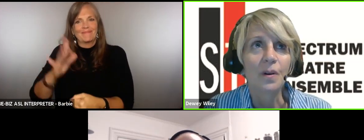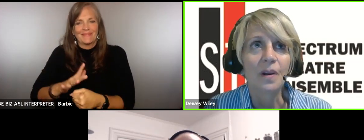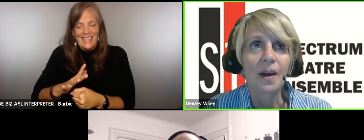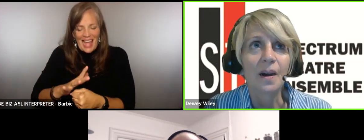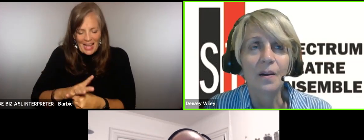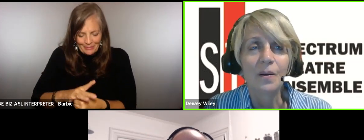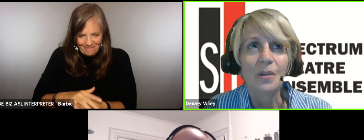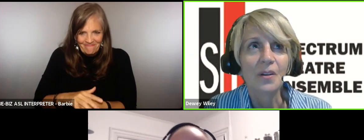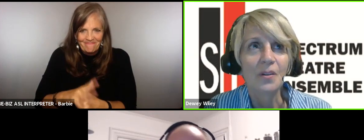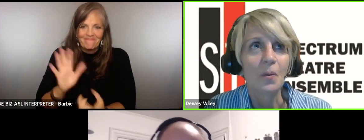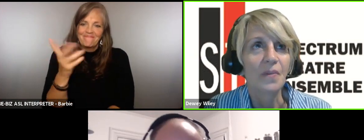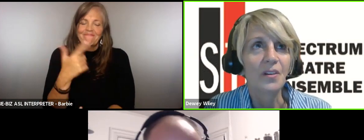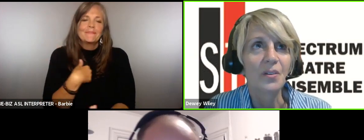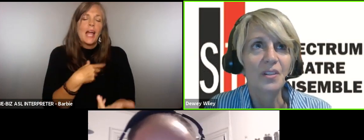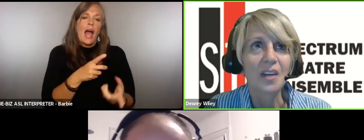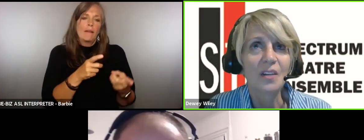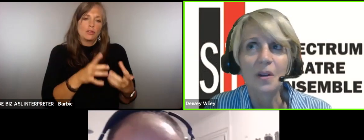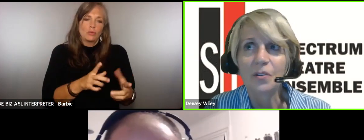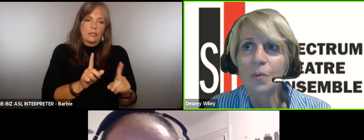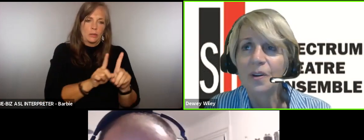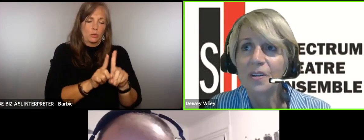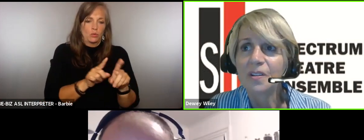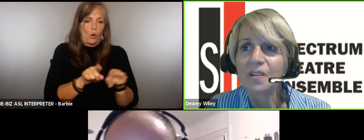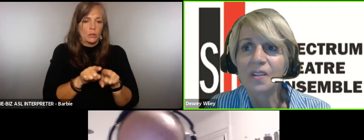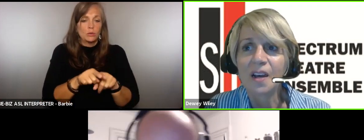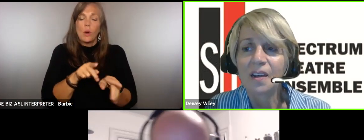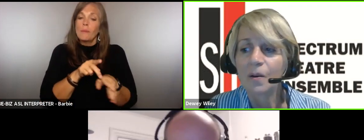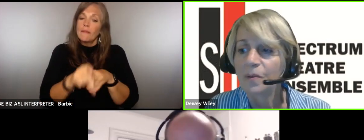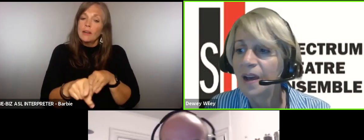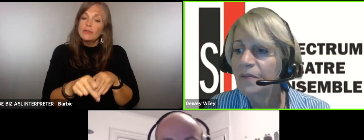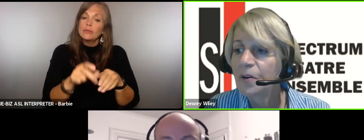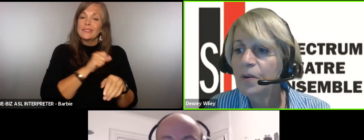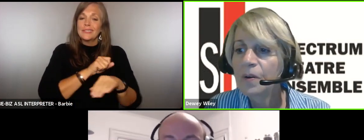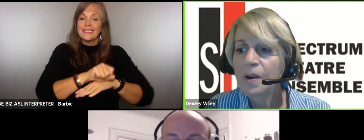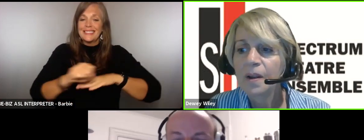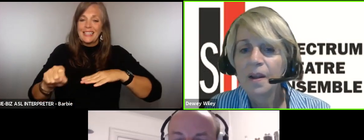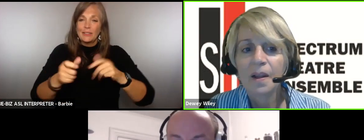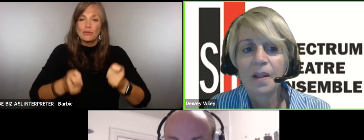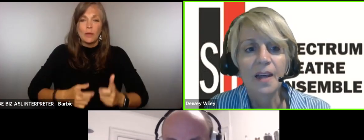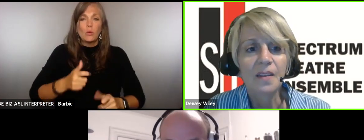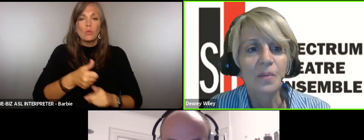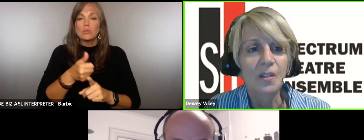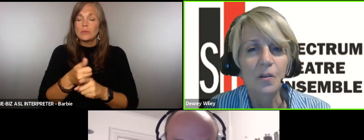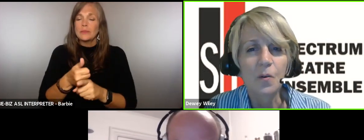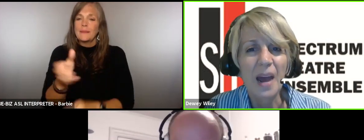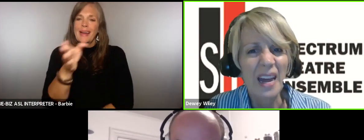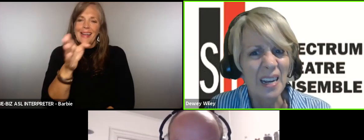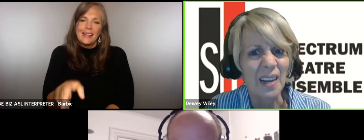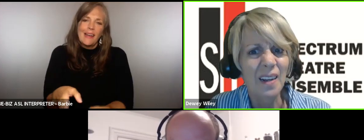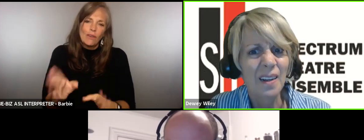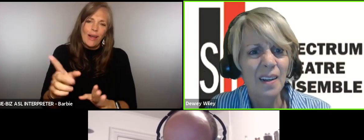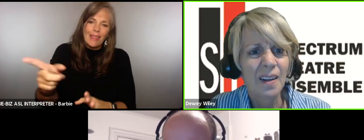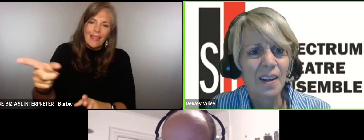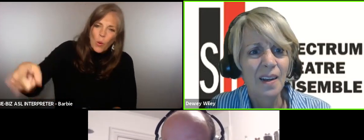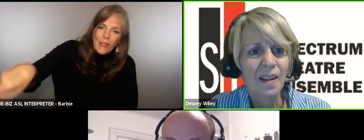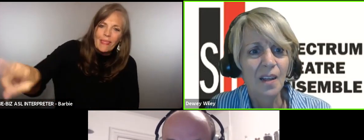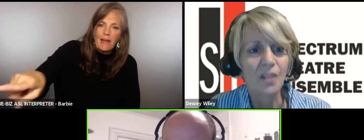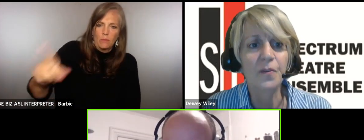mentor uh who was also a professional stage manager once just say you know never let them see you panic